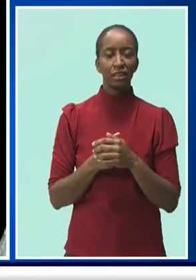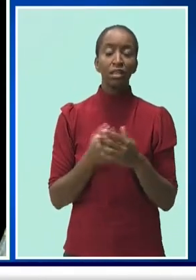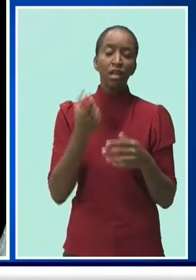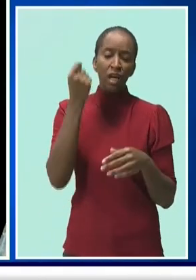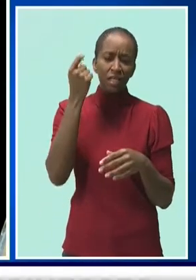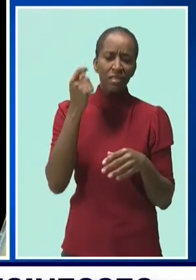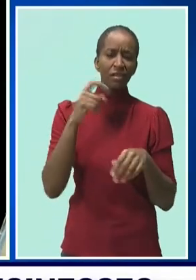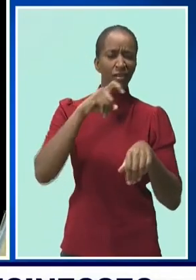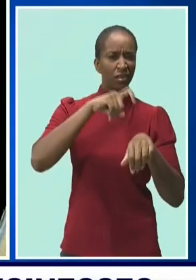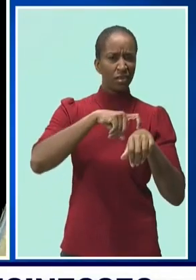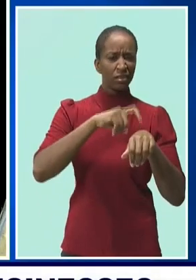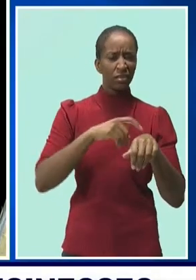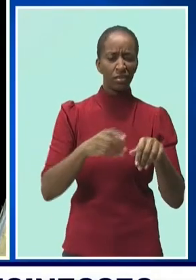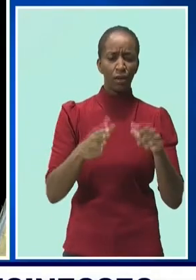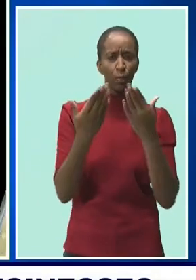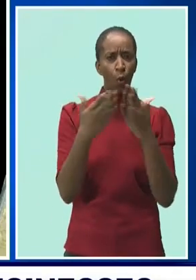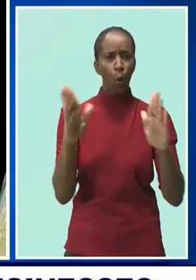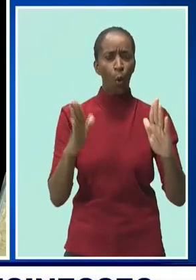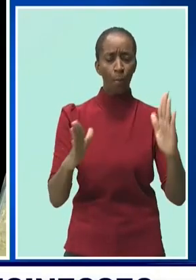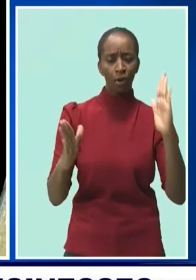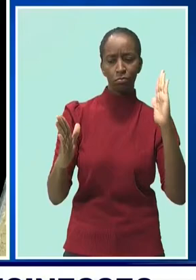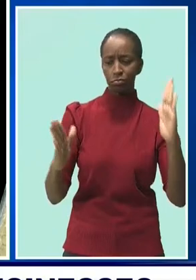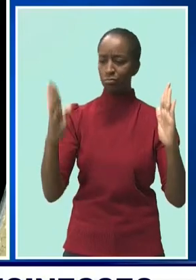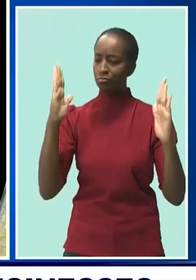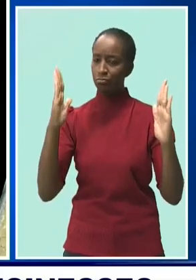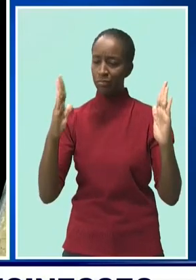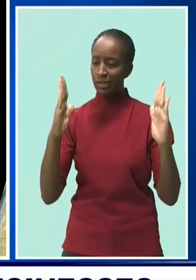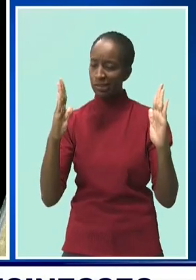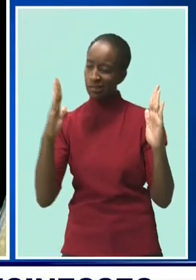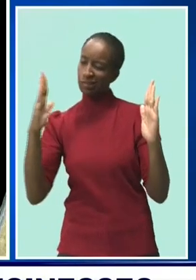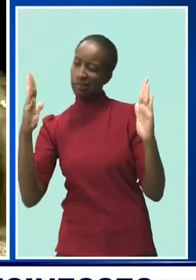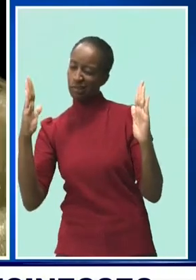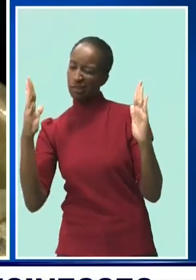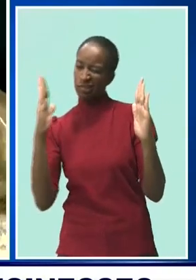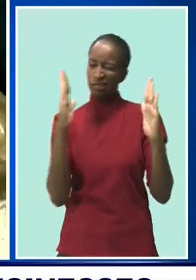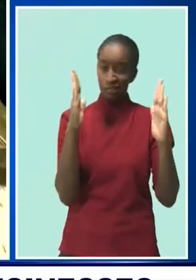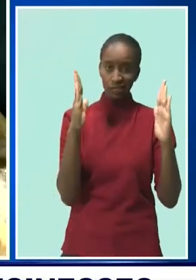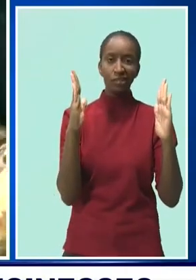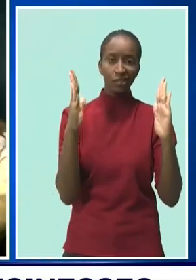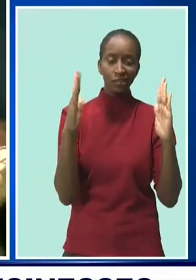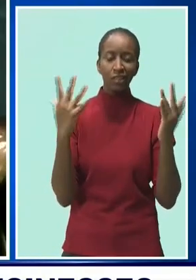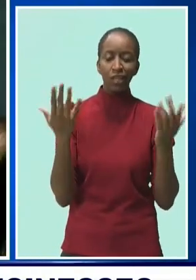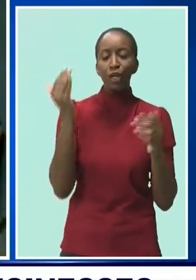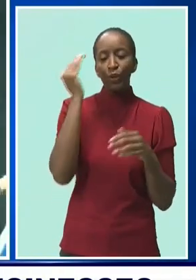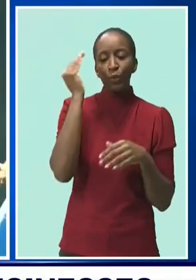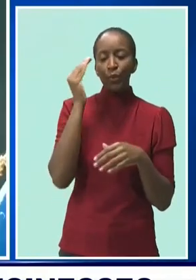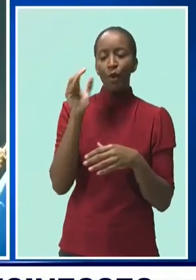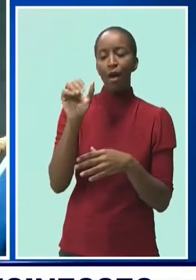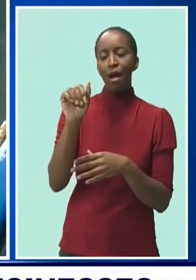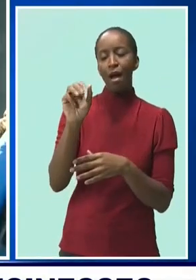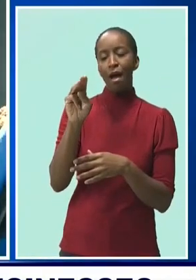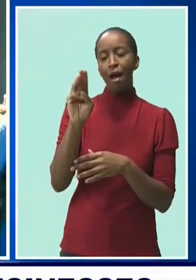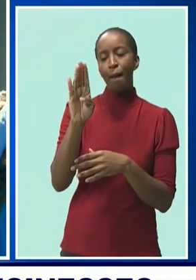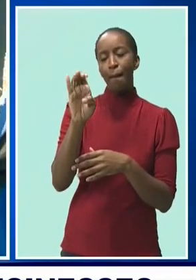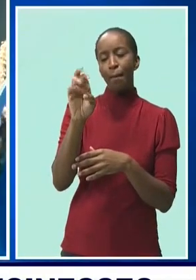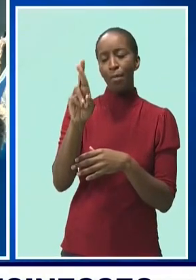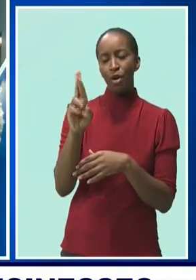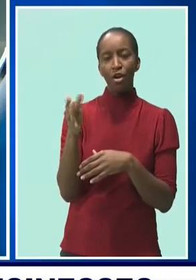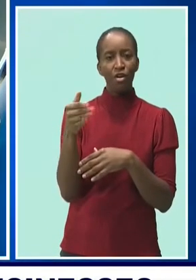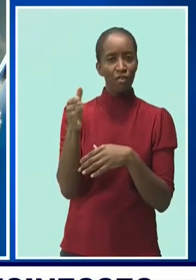earlier. Now the amberfish is back with the sargasm once again. So the amberfish coming back in glut now.